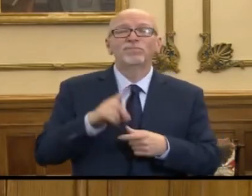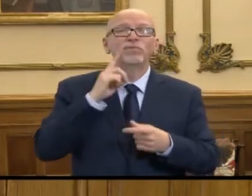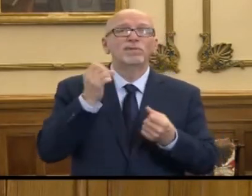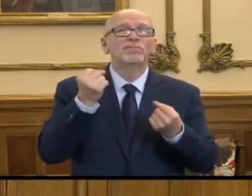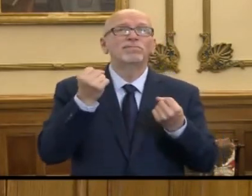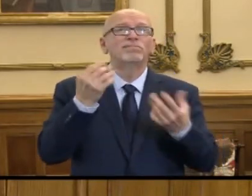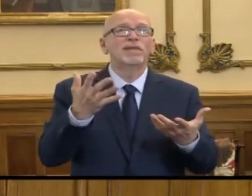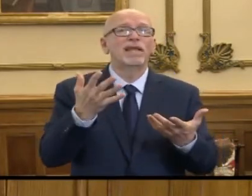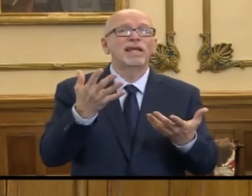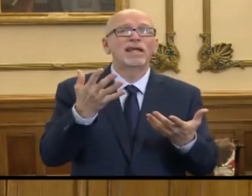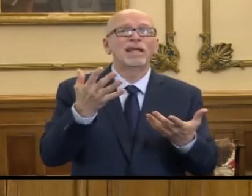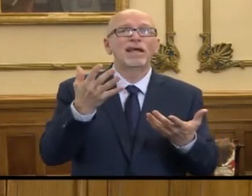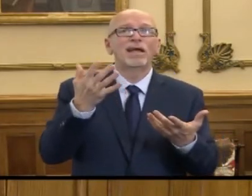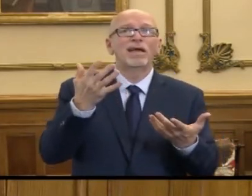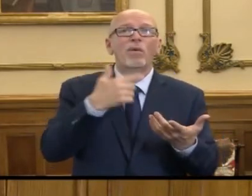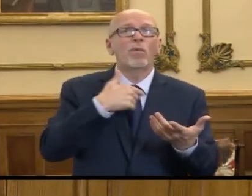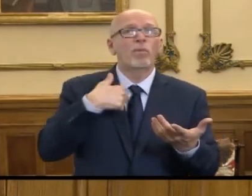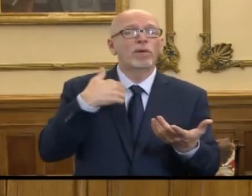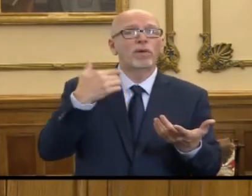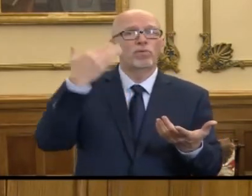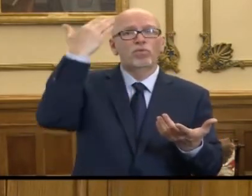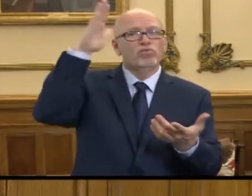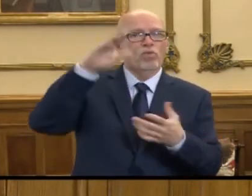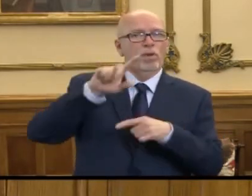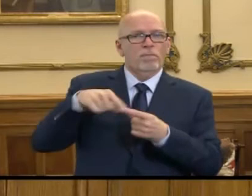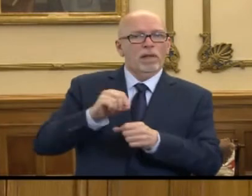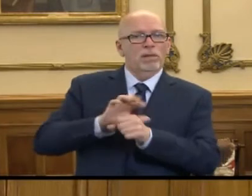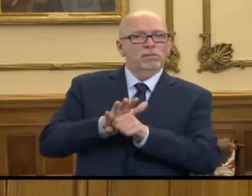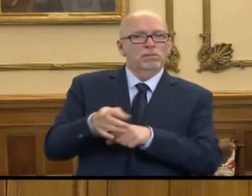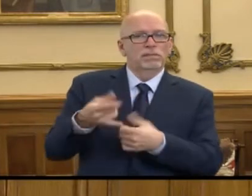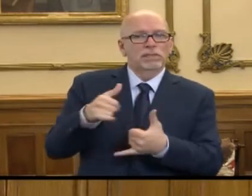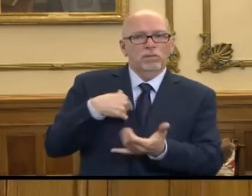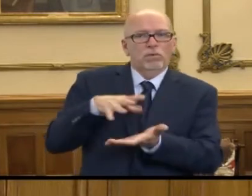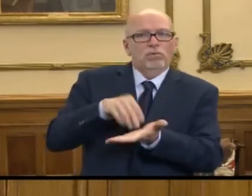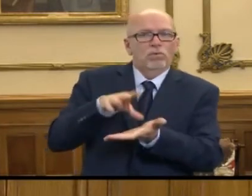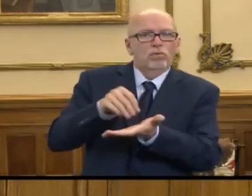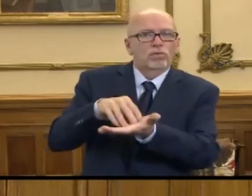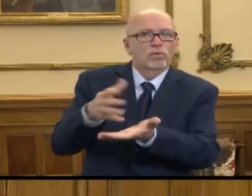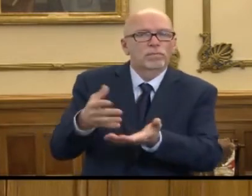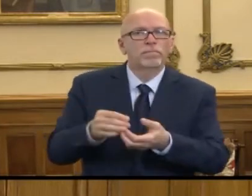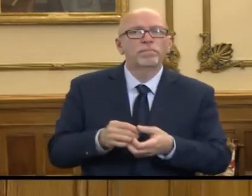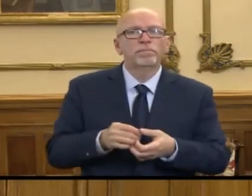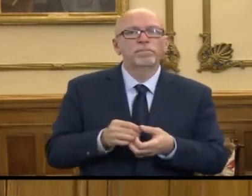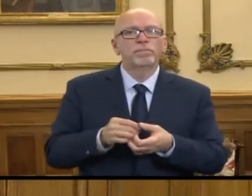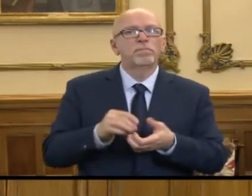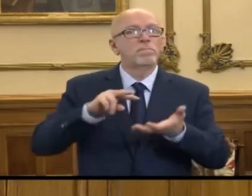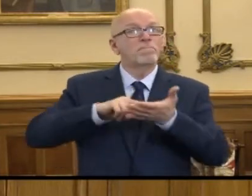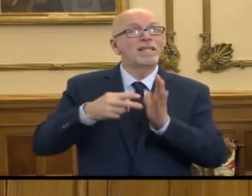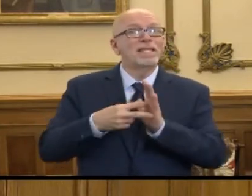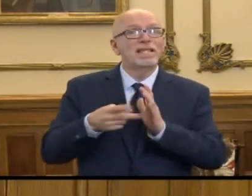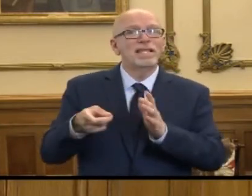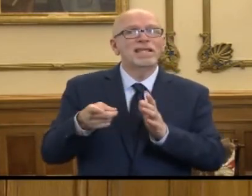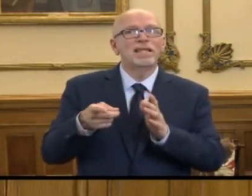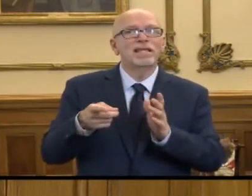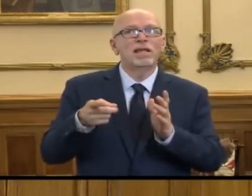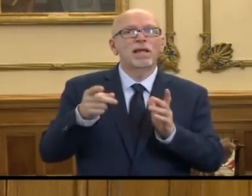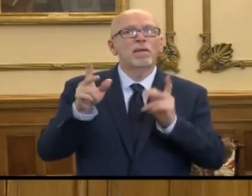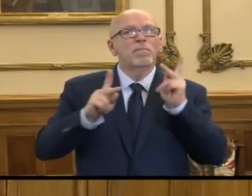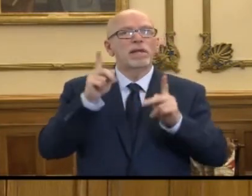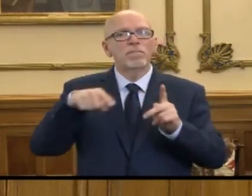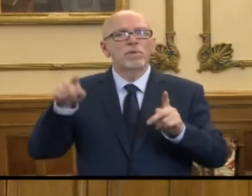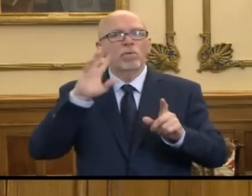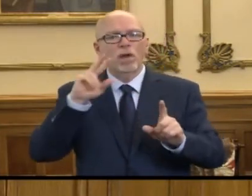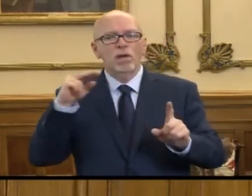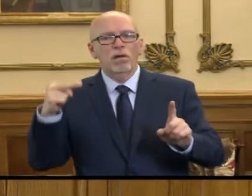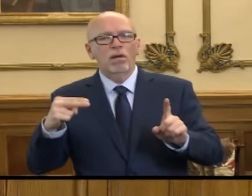lot that is just unknown about this particular illness. And so what that does is it leaves it open for a lot of